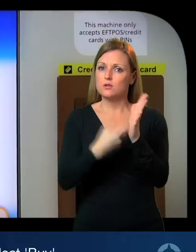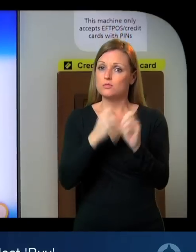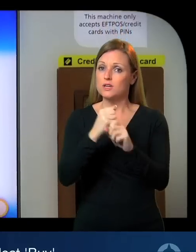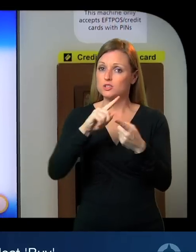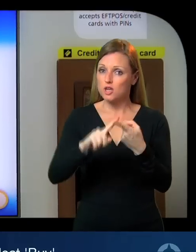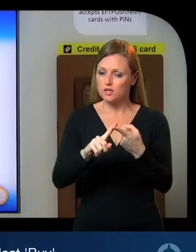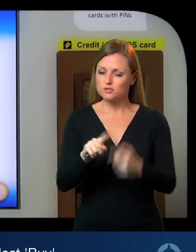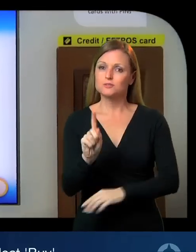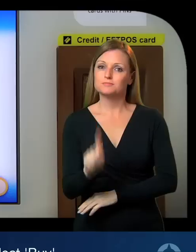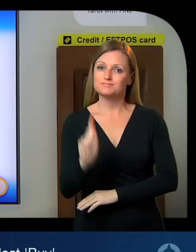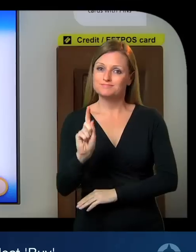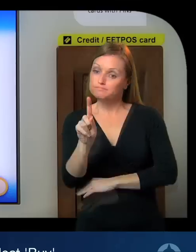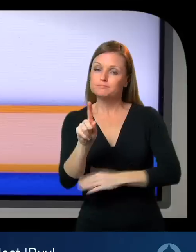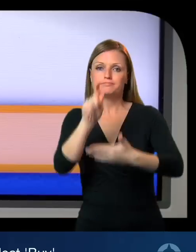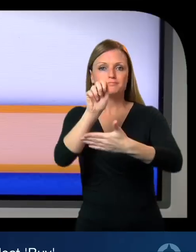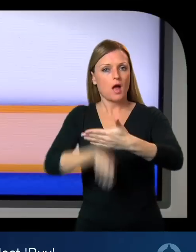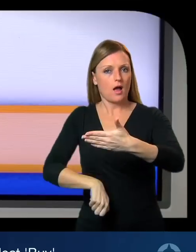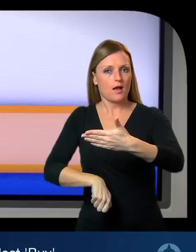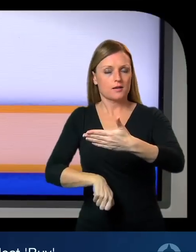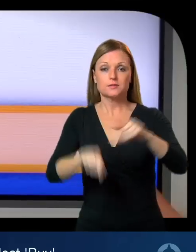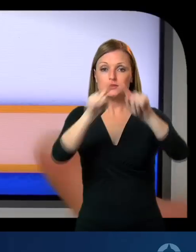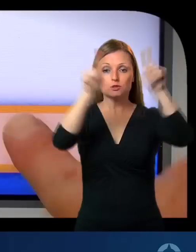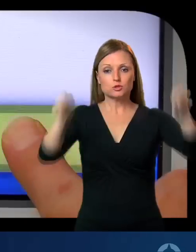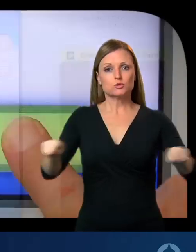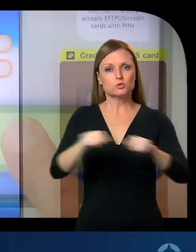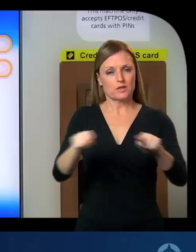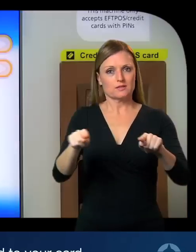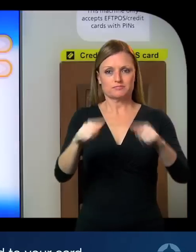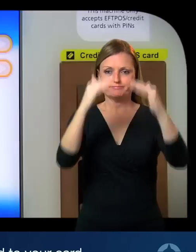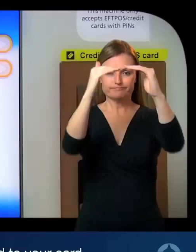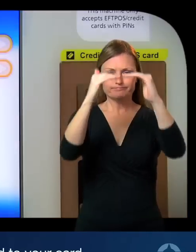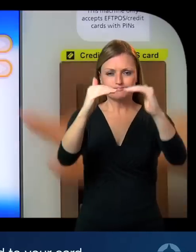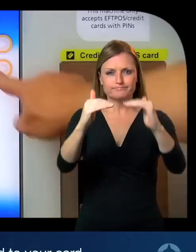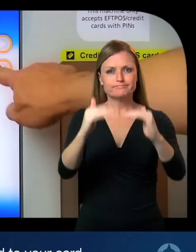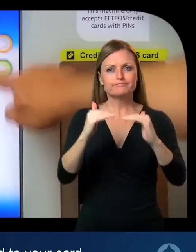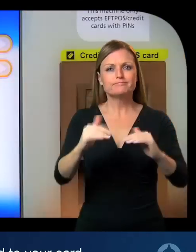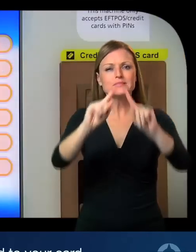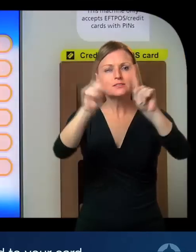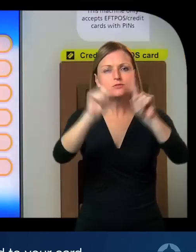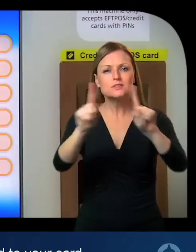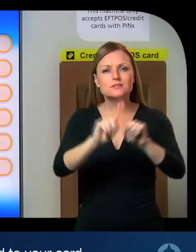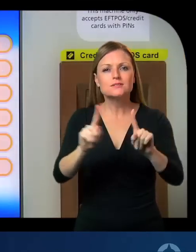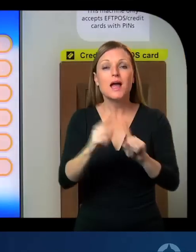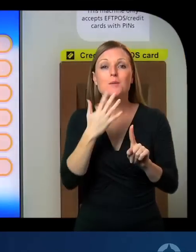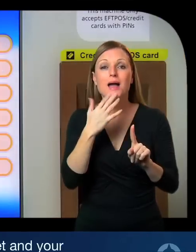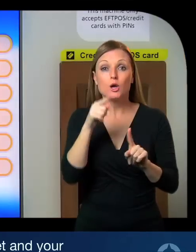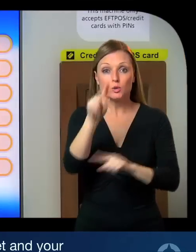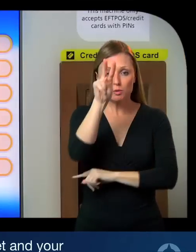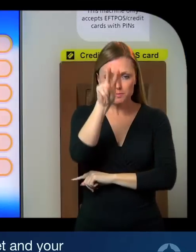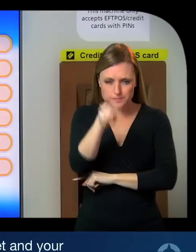To recharge your MetroCard, select the buy option. Choose the amount you want to add to your card.